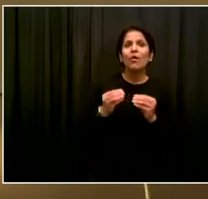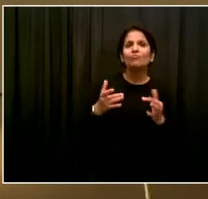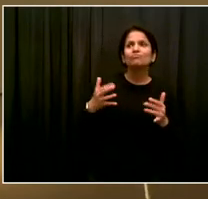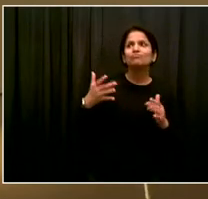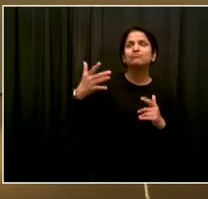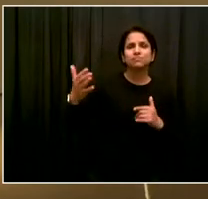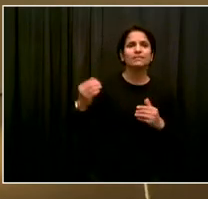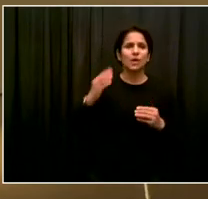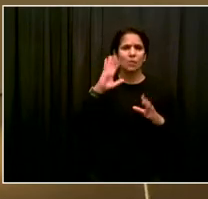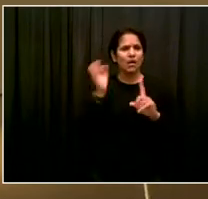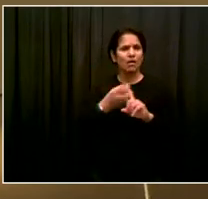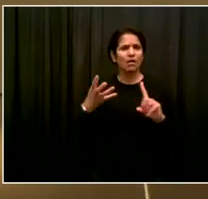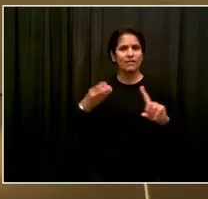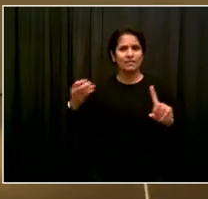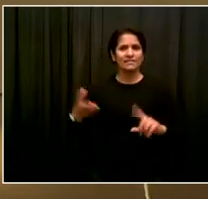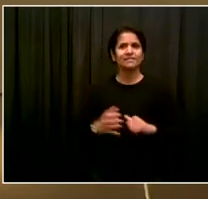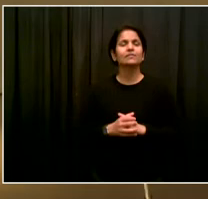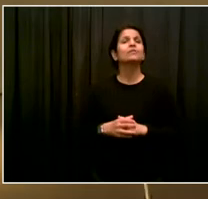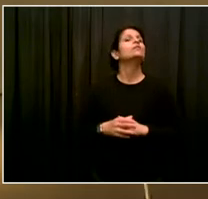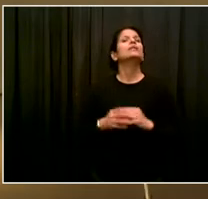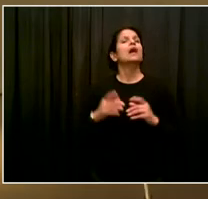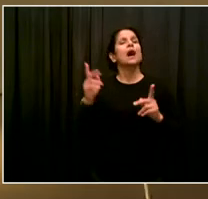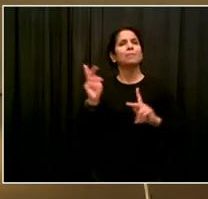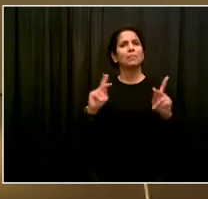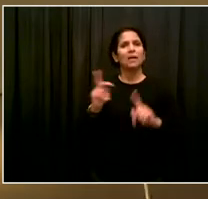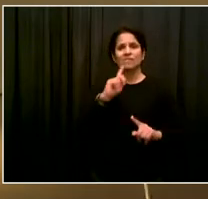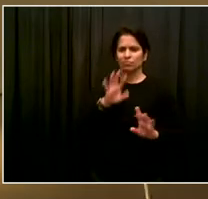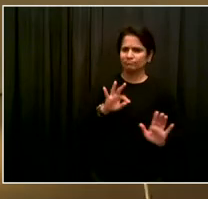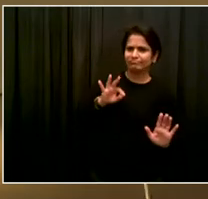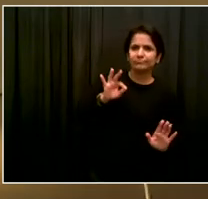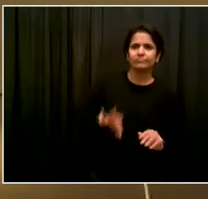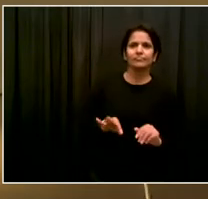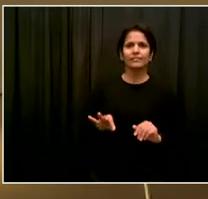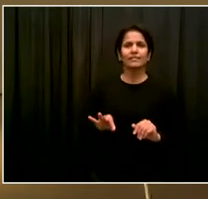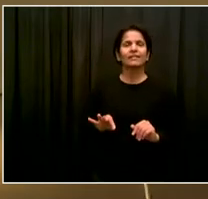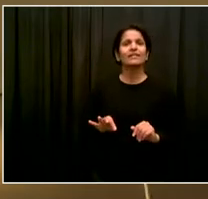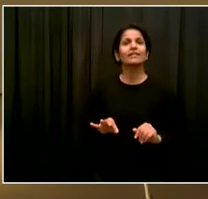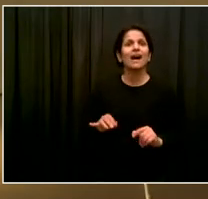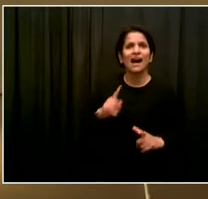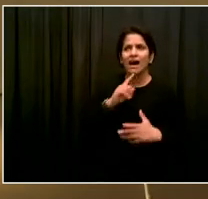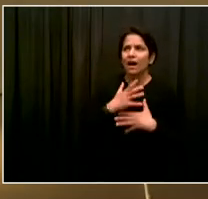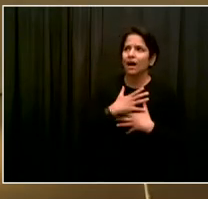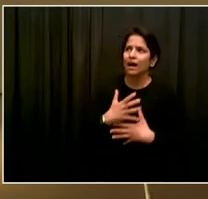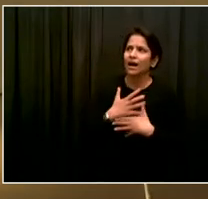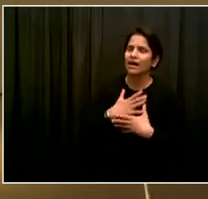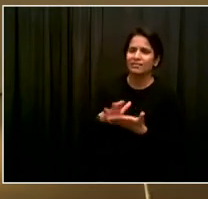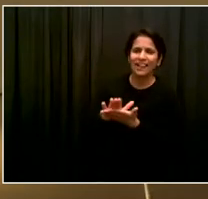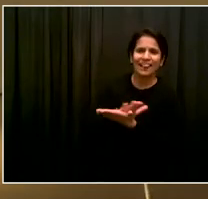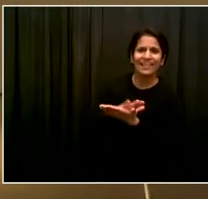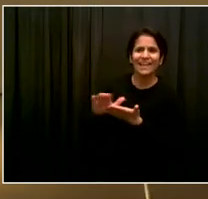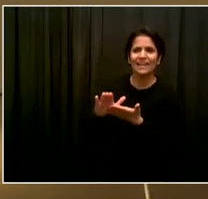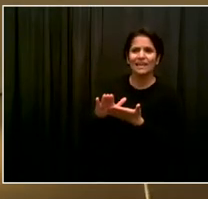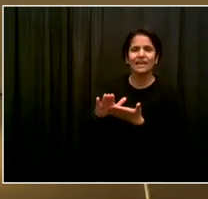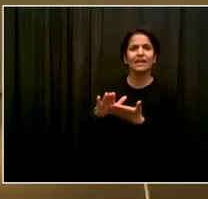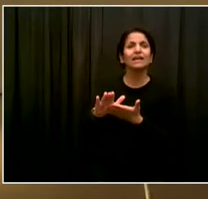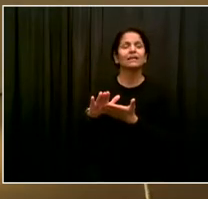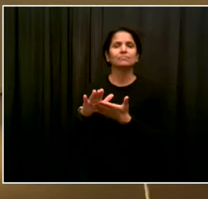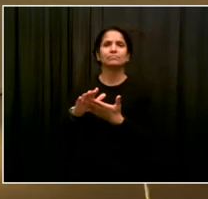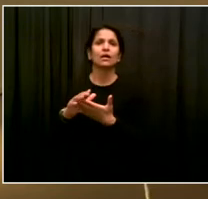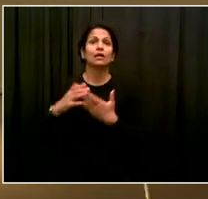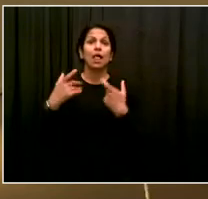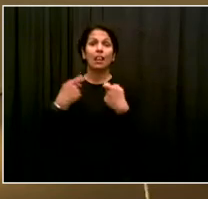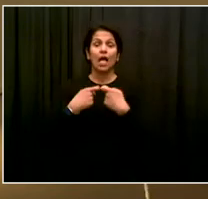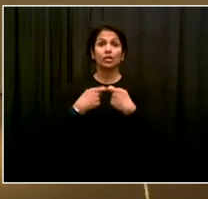begin to breathe a lot easier. The full rollout of electric buses is a large effort that will take time.